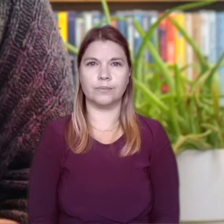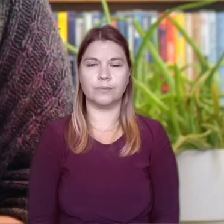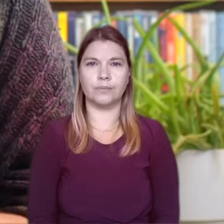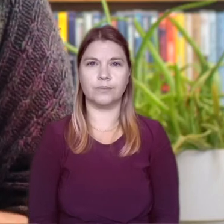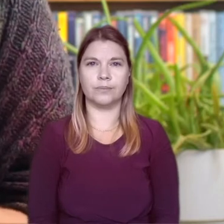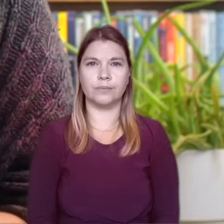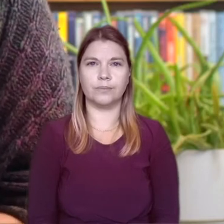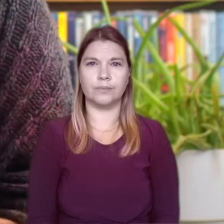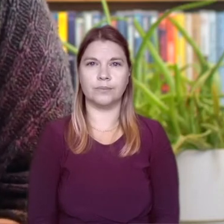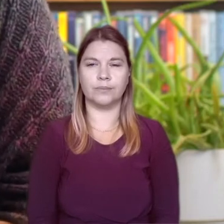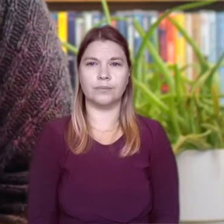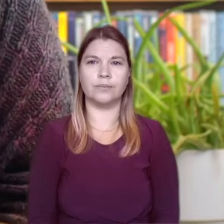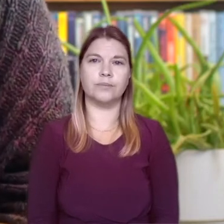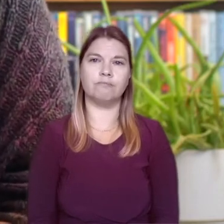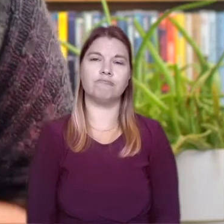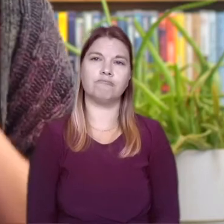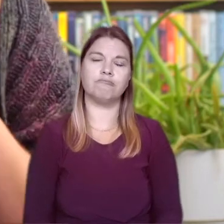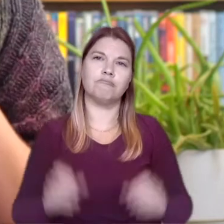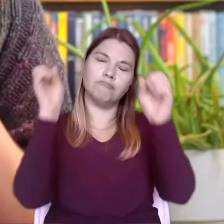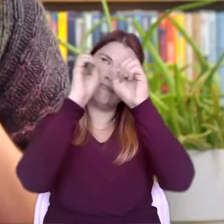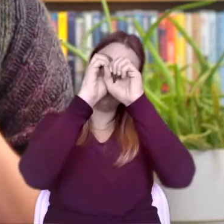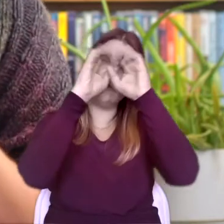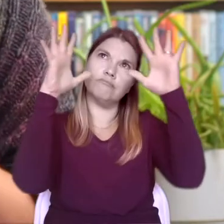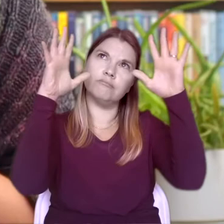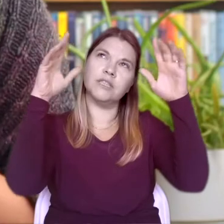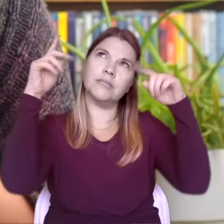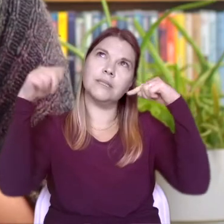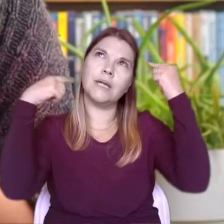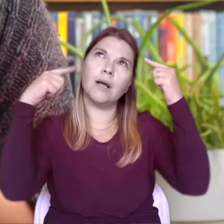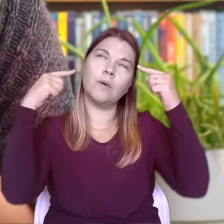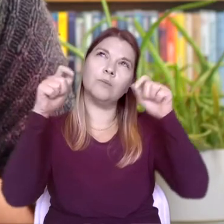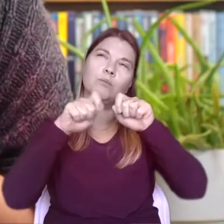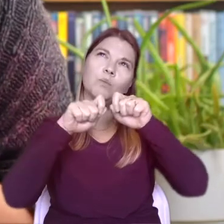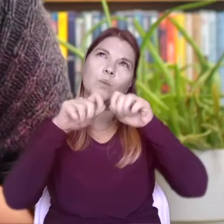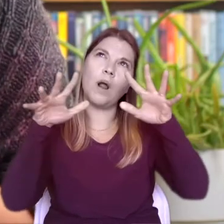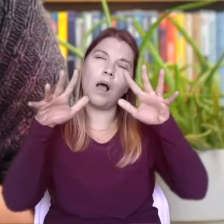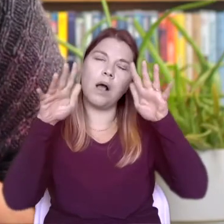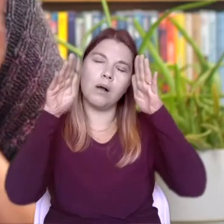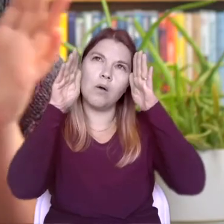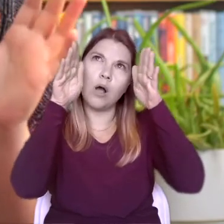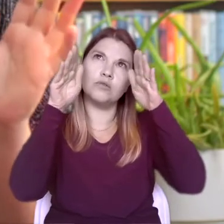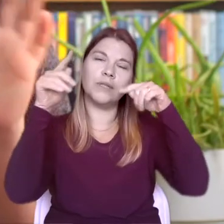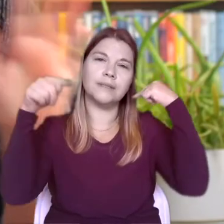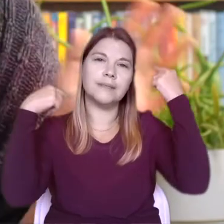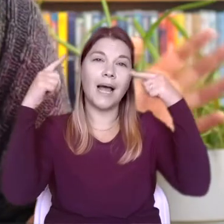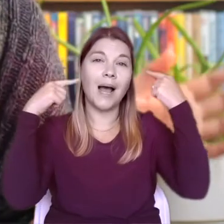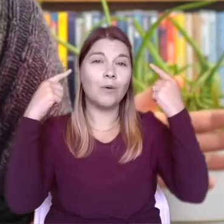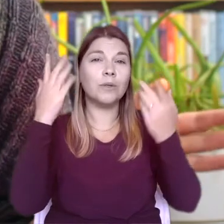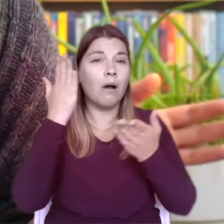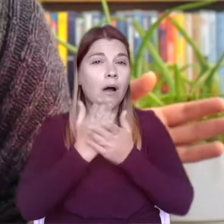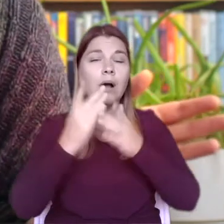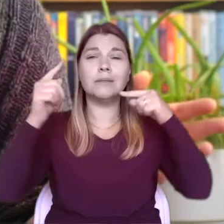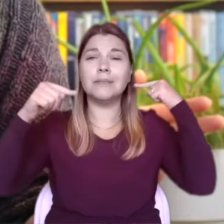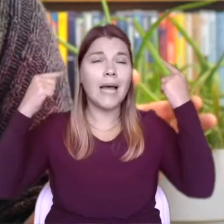When we think about sound, when we really concentrate, we begin to realise that sound is everywhere.